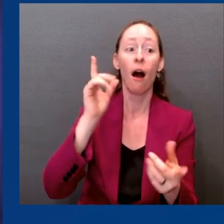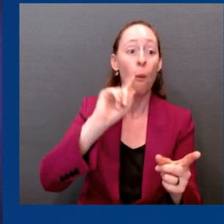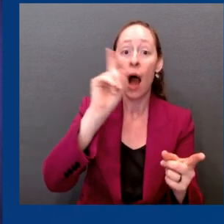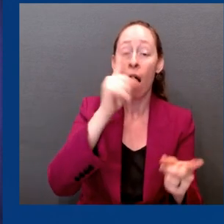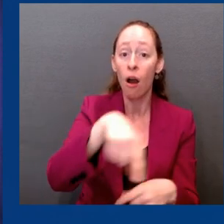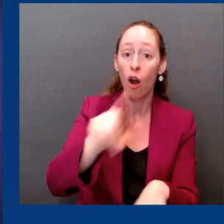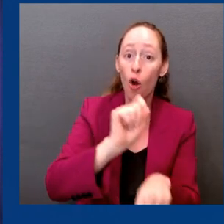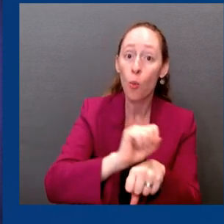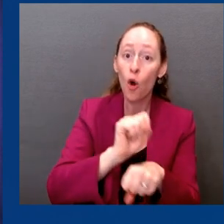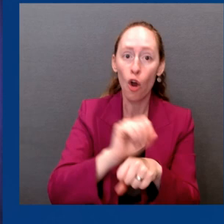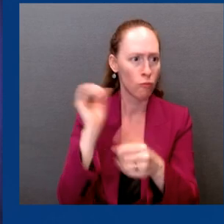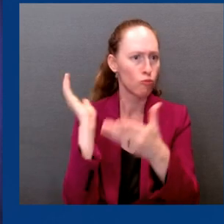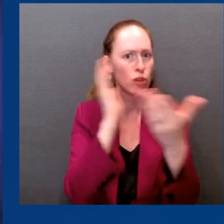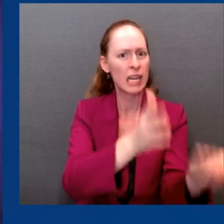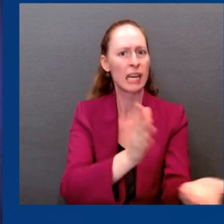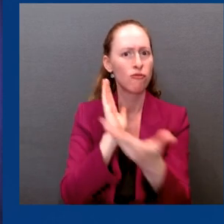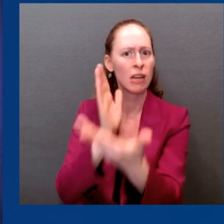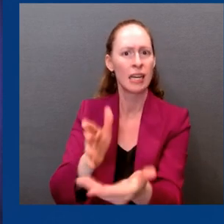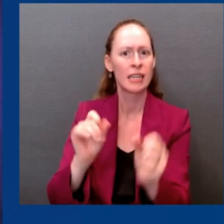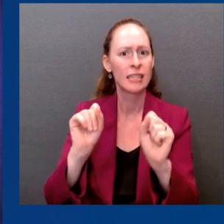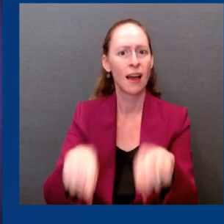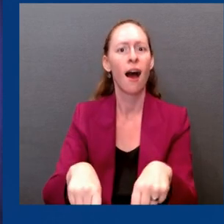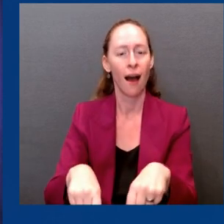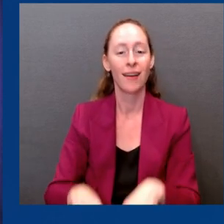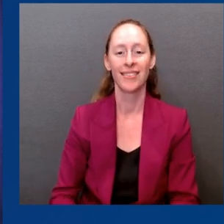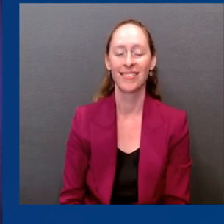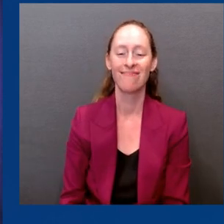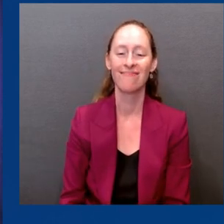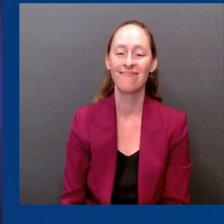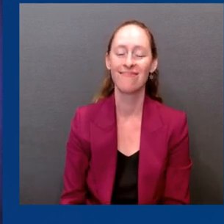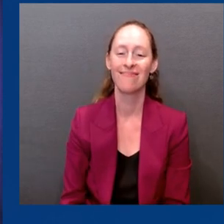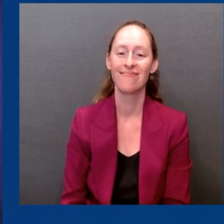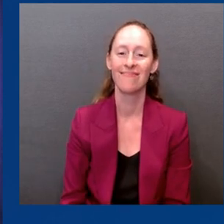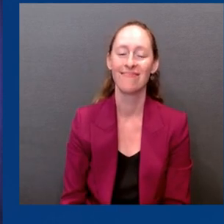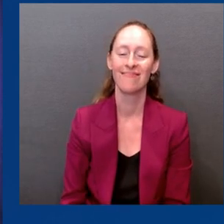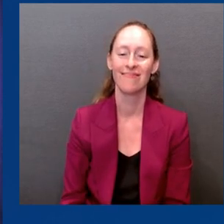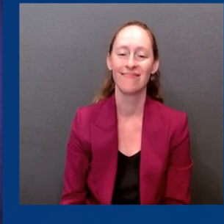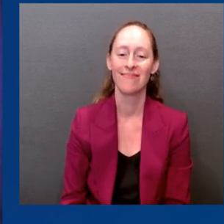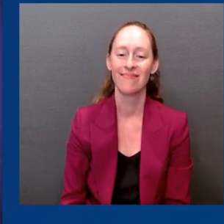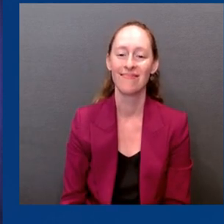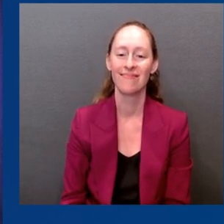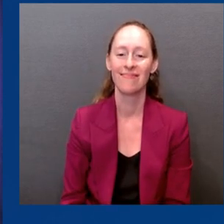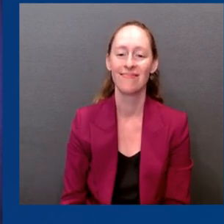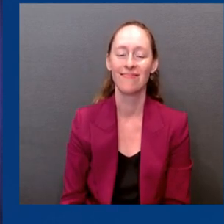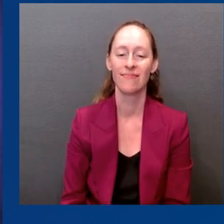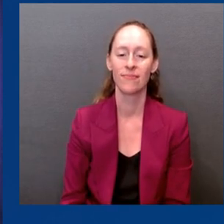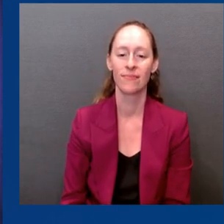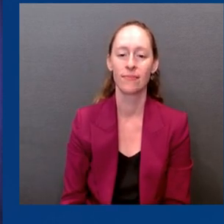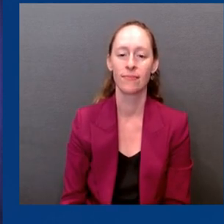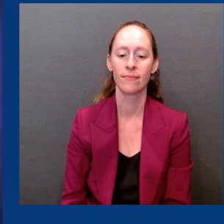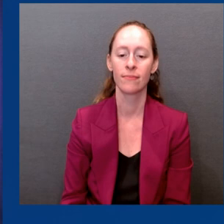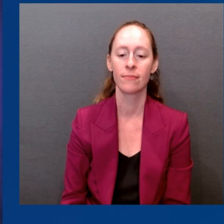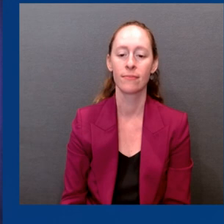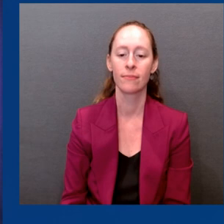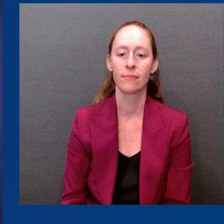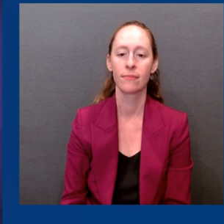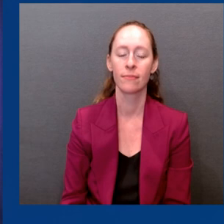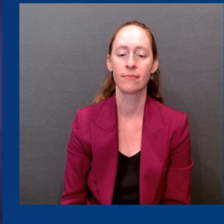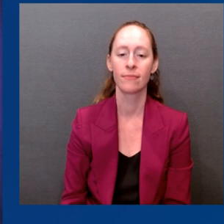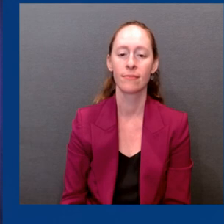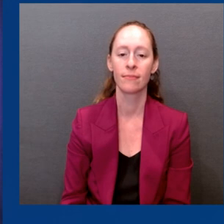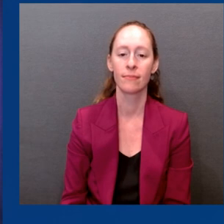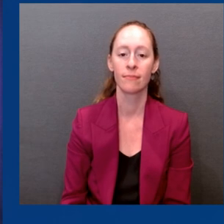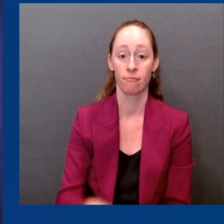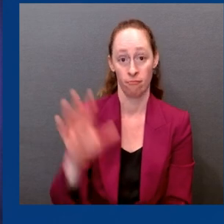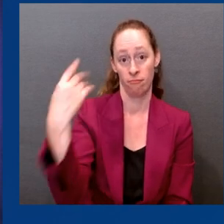having an effect. So we're going to ramp up to get updated COVID-19 vaccine shots nationwide to all Americans.